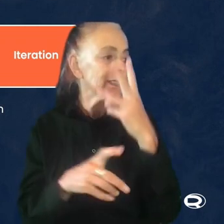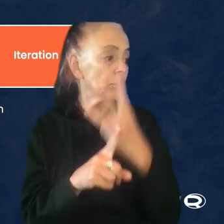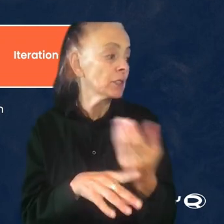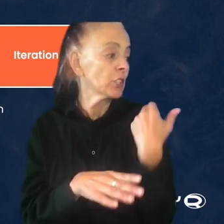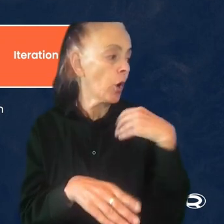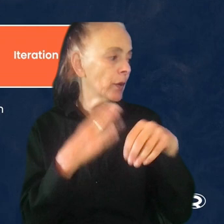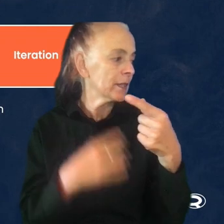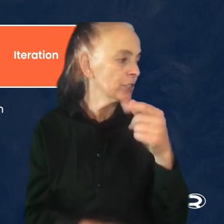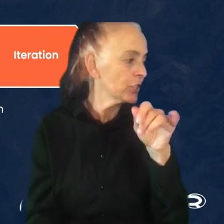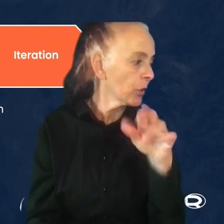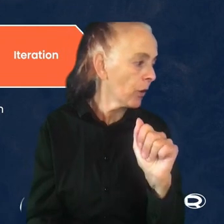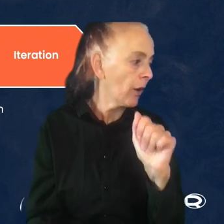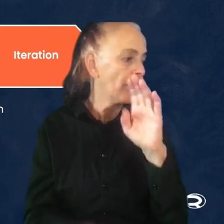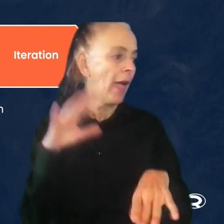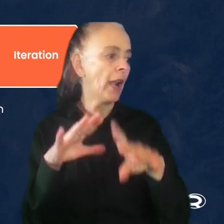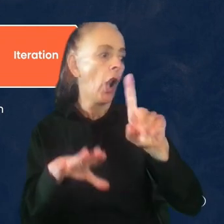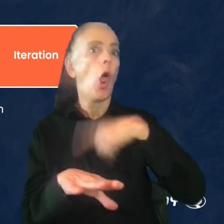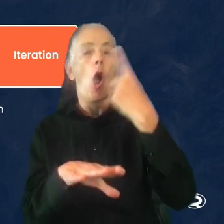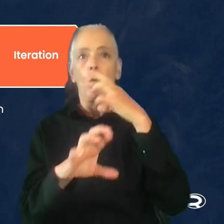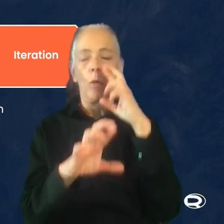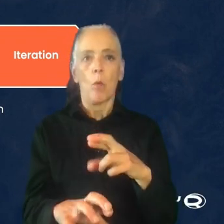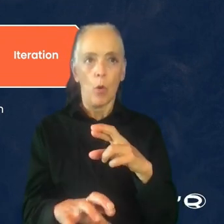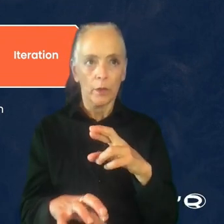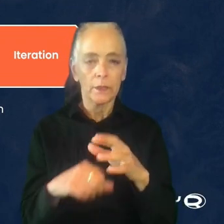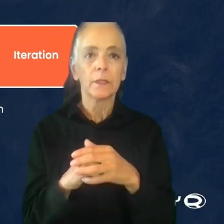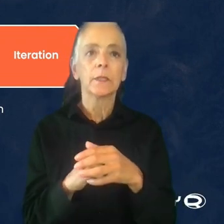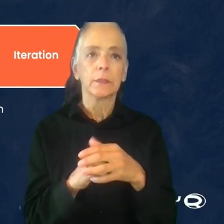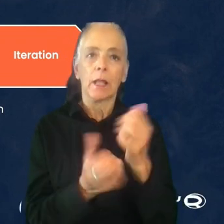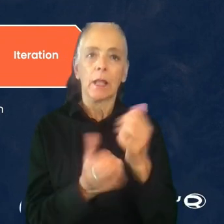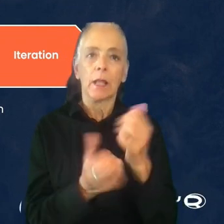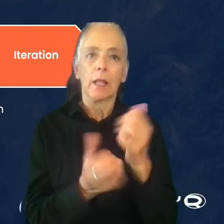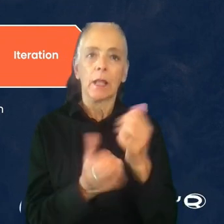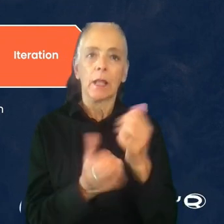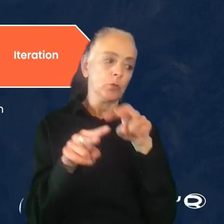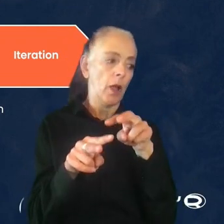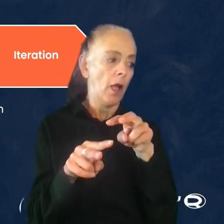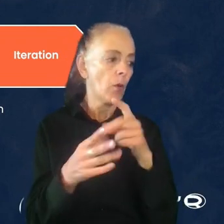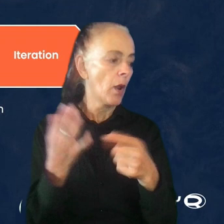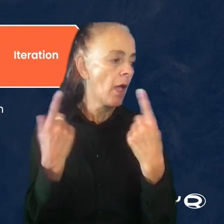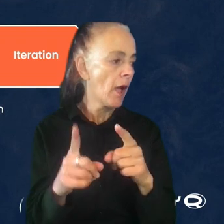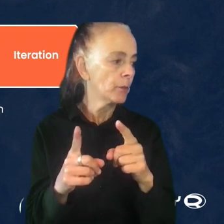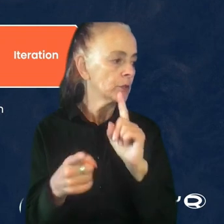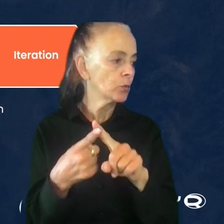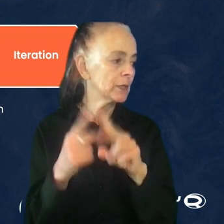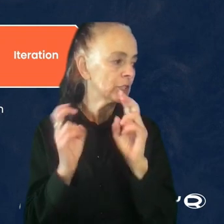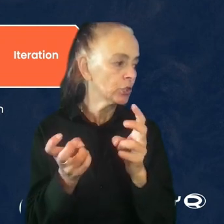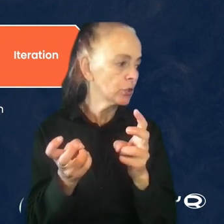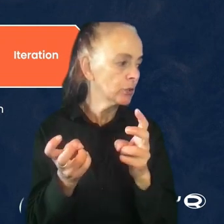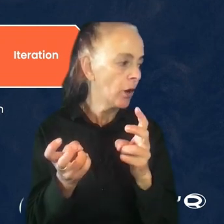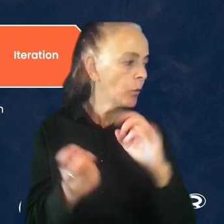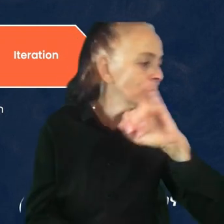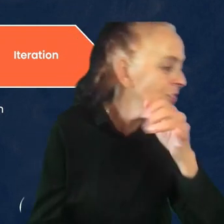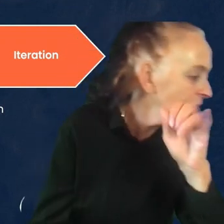find it in a dense lengthy report. This is helpful to track what happens to an issue as designers can comment